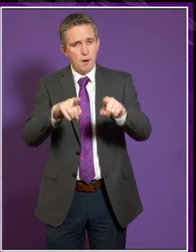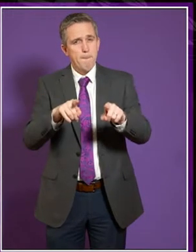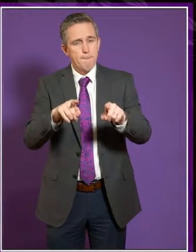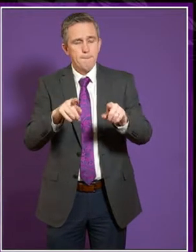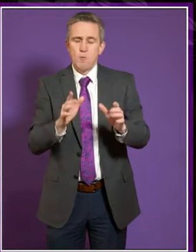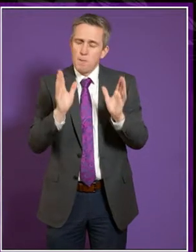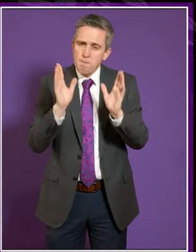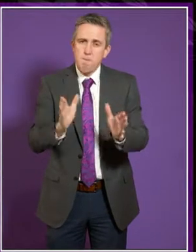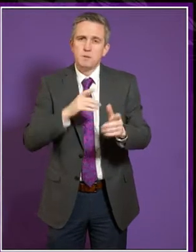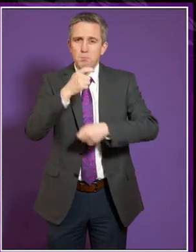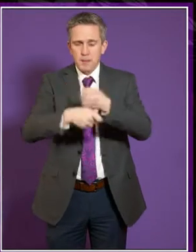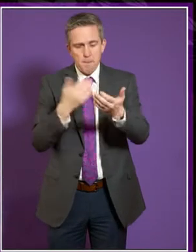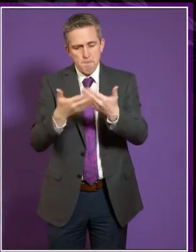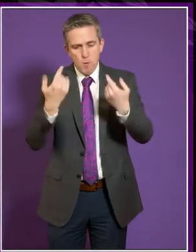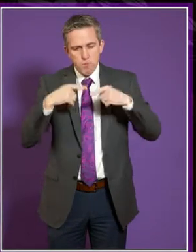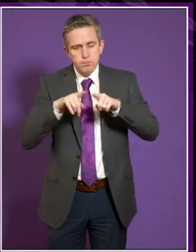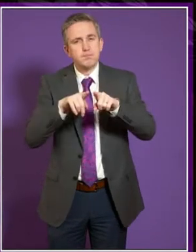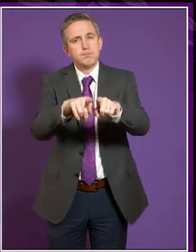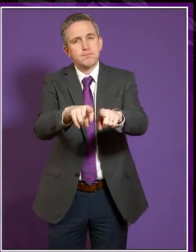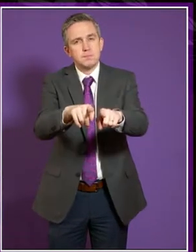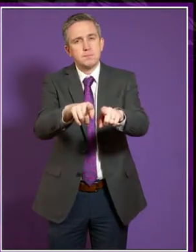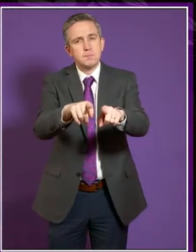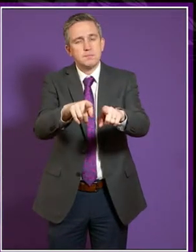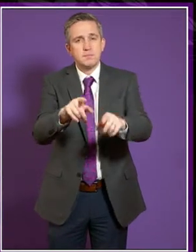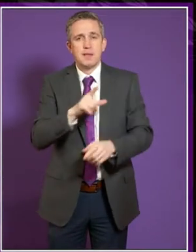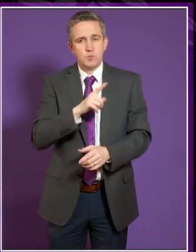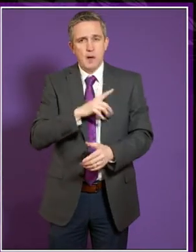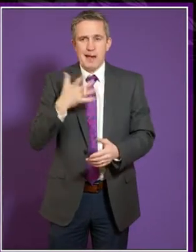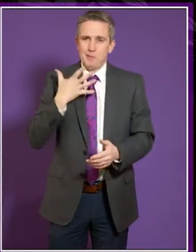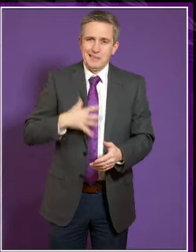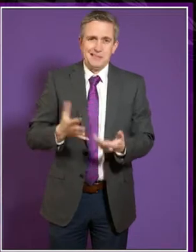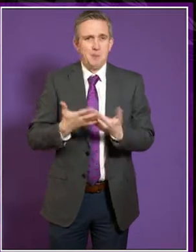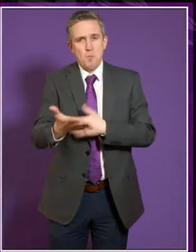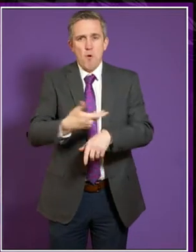try and work towards a more coherent picture, which was the point I was trying to make about being more proactive.